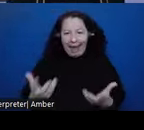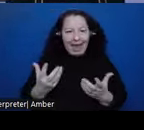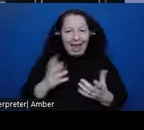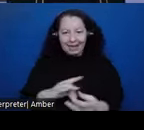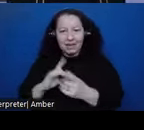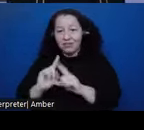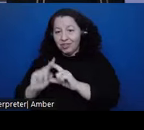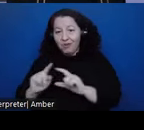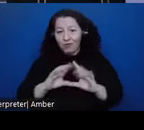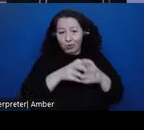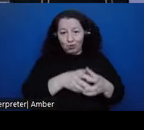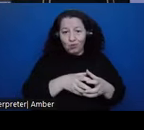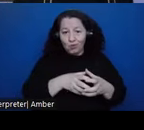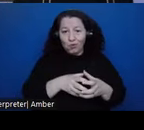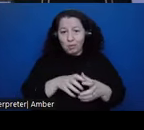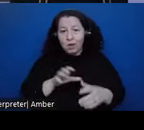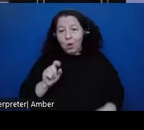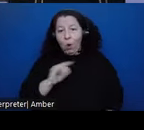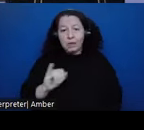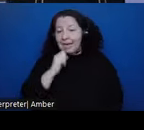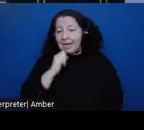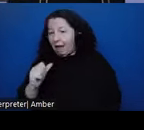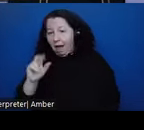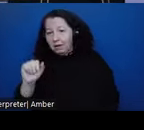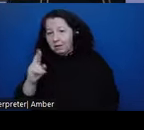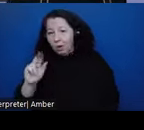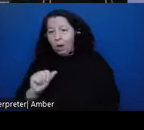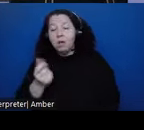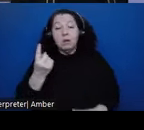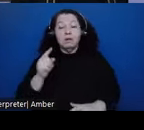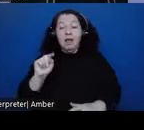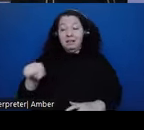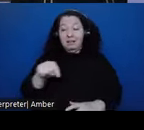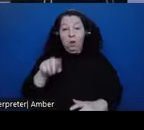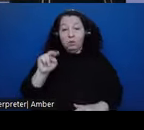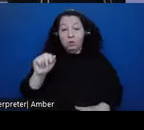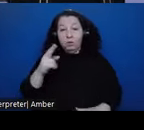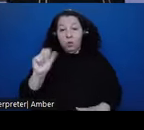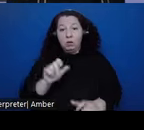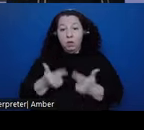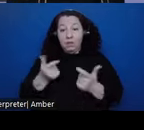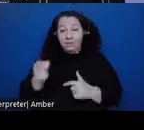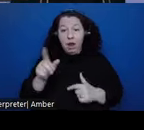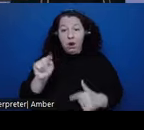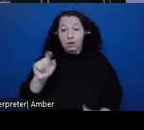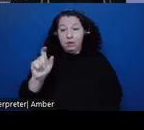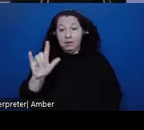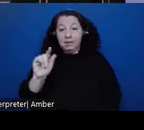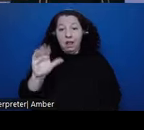group, they're Otomis, not Nahuas, to the Nahuas who lived in Tlaxcala. So we see many ceramic